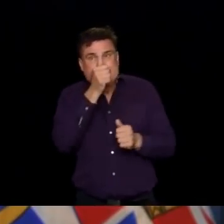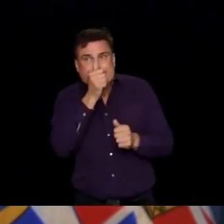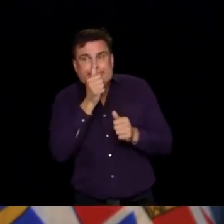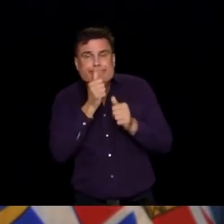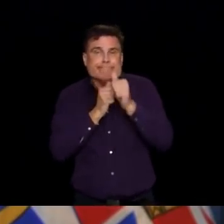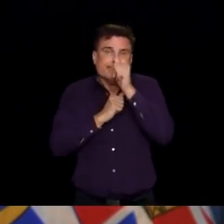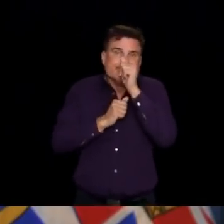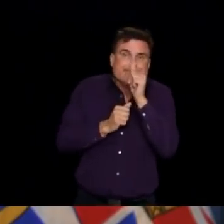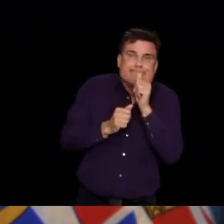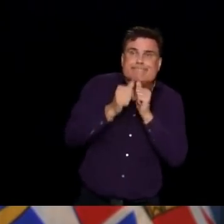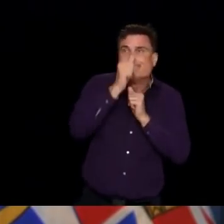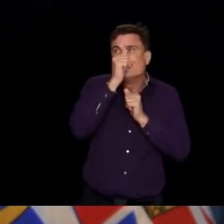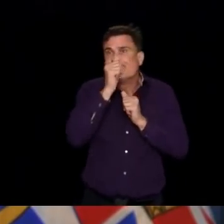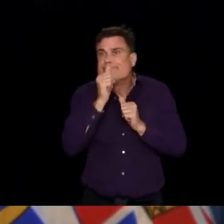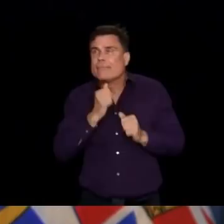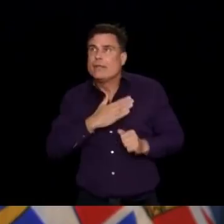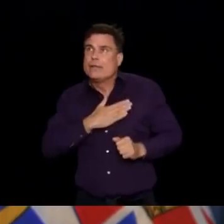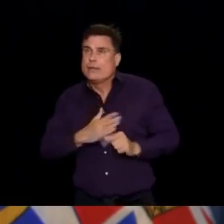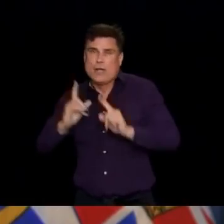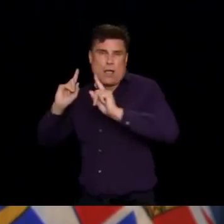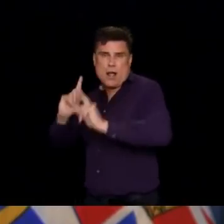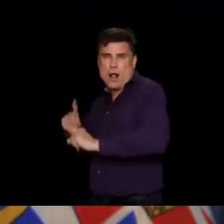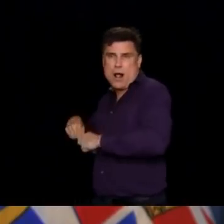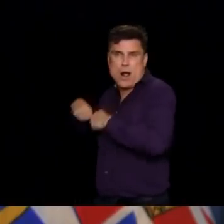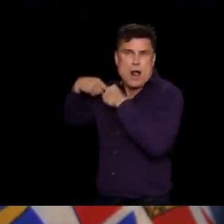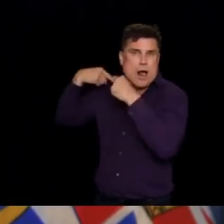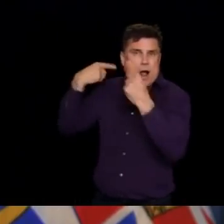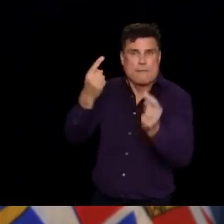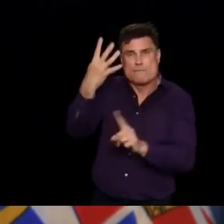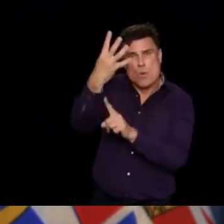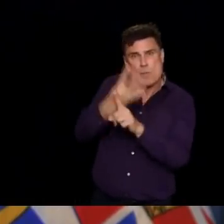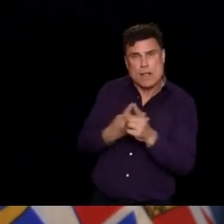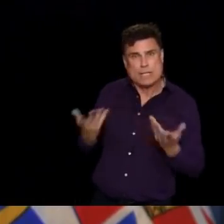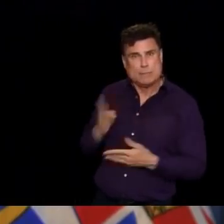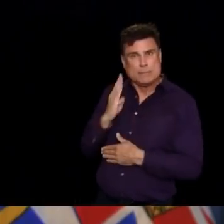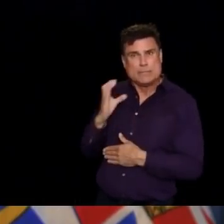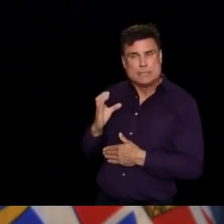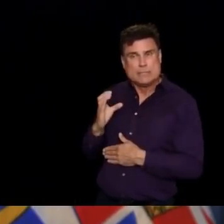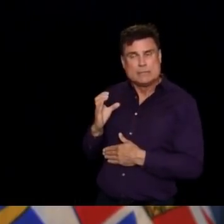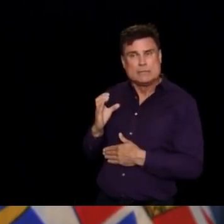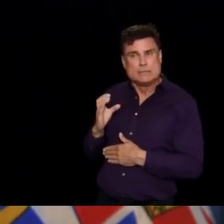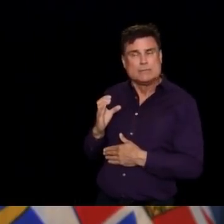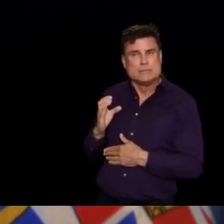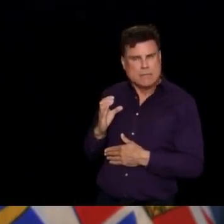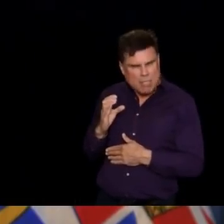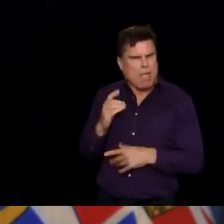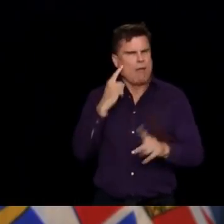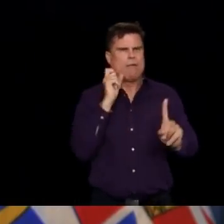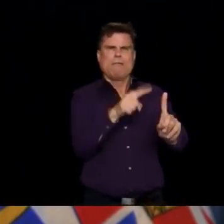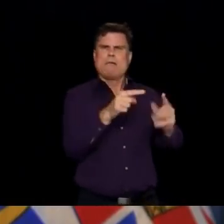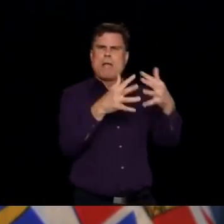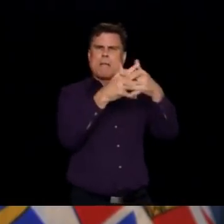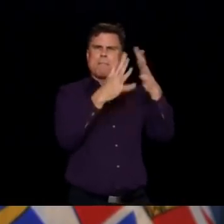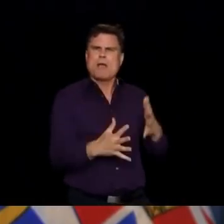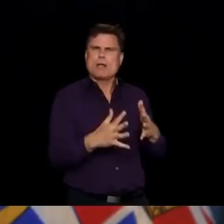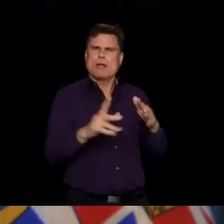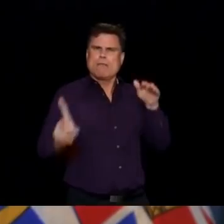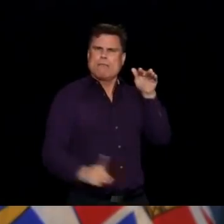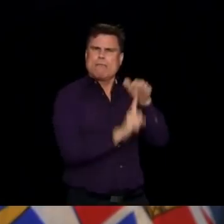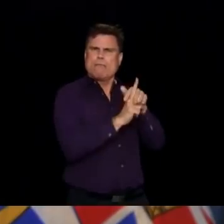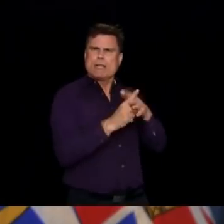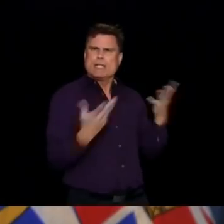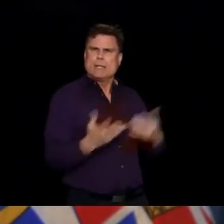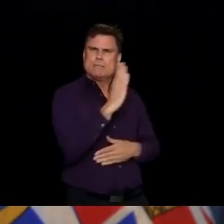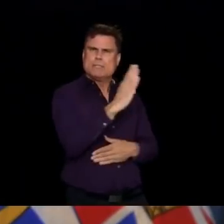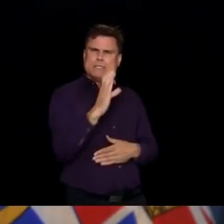to get through this last few months, and it worries us when we see people who may not understand our